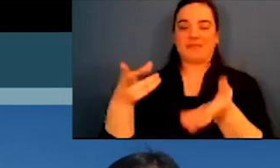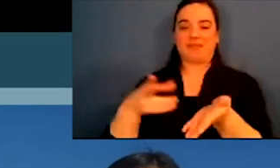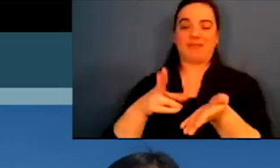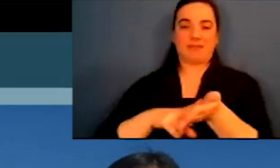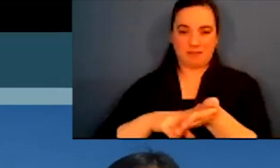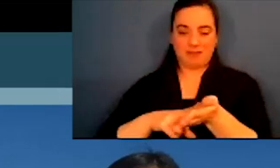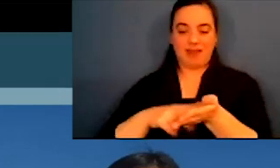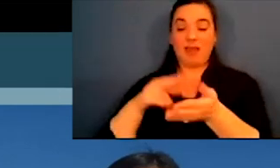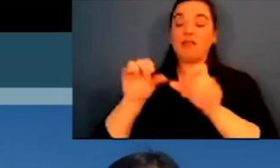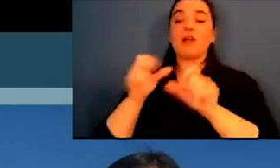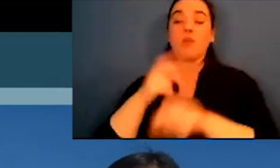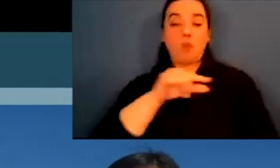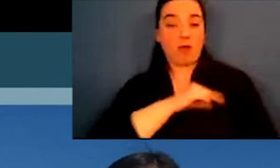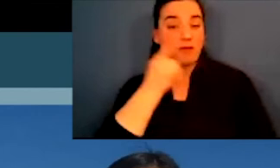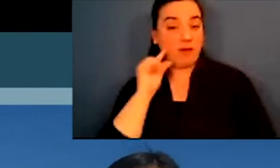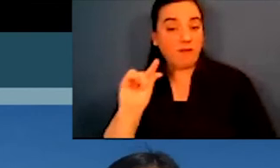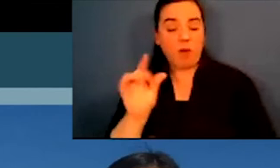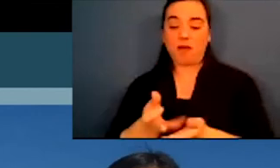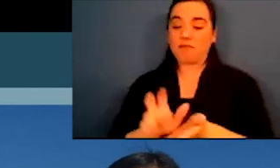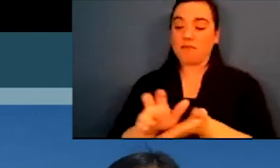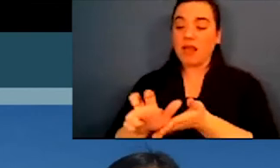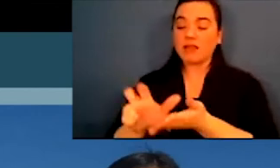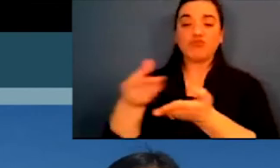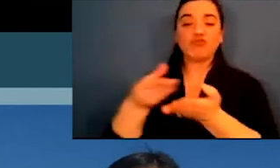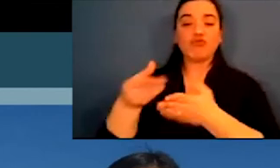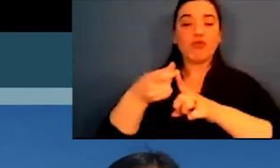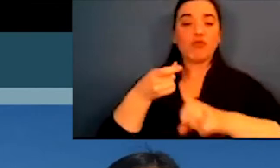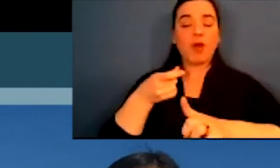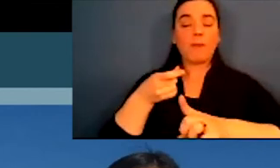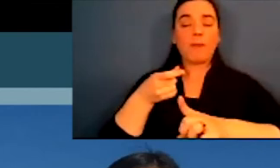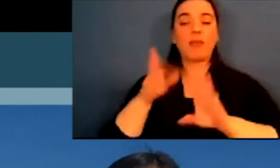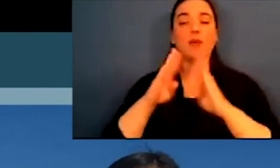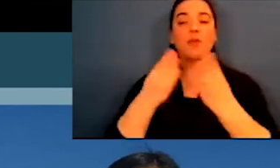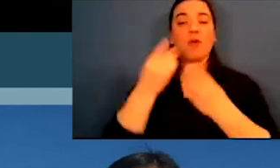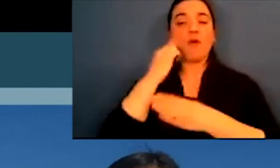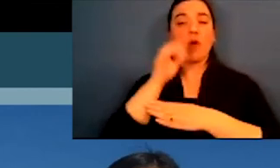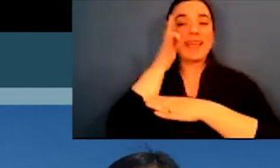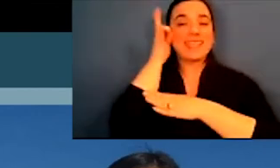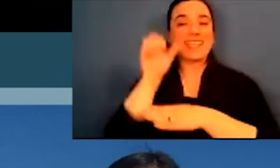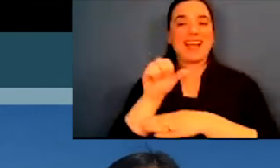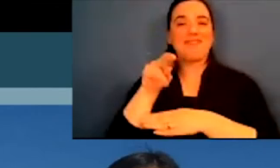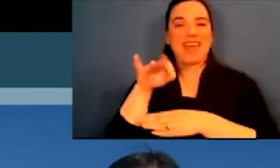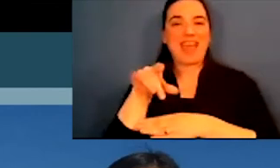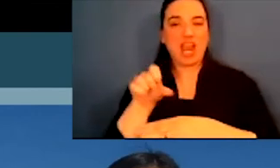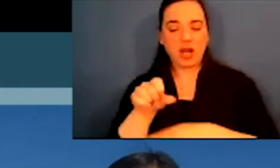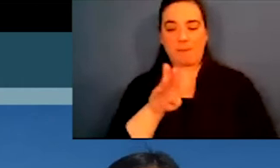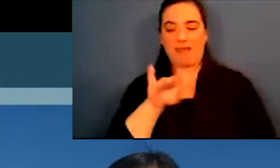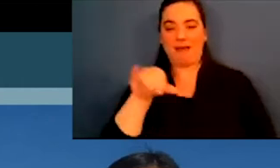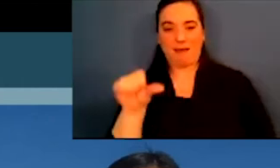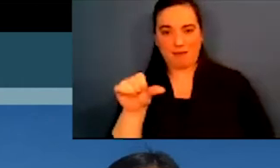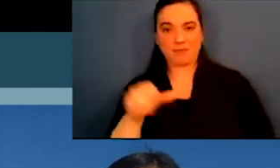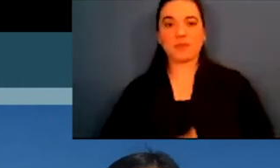obligations attached to that designation. And is eligible for funding and services from the Bureau of Indian Affairs.